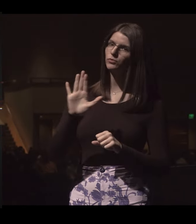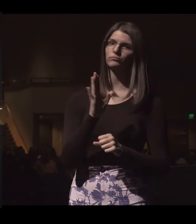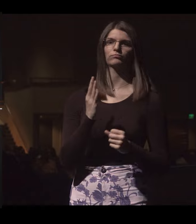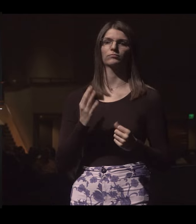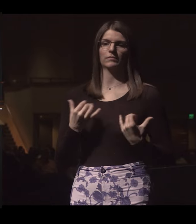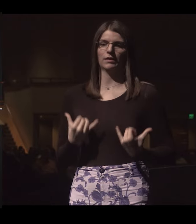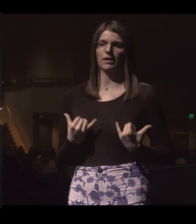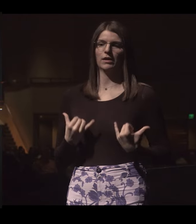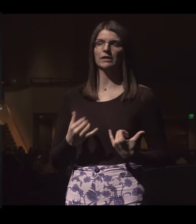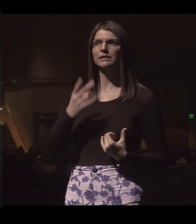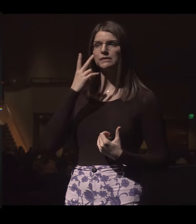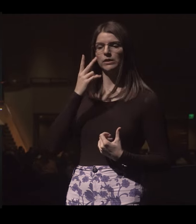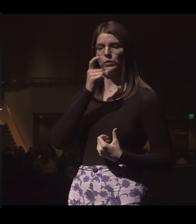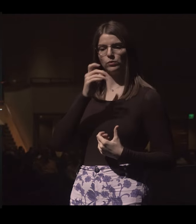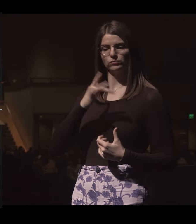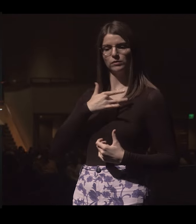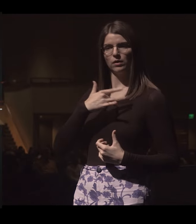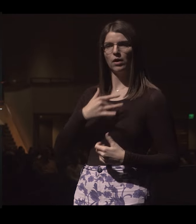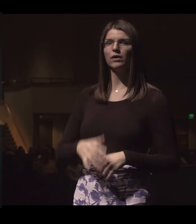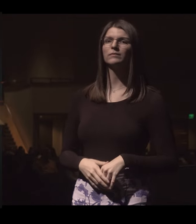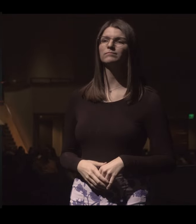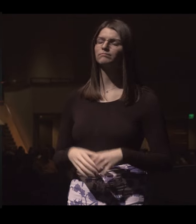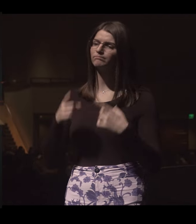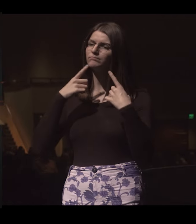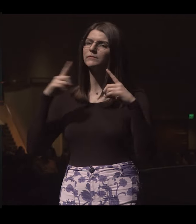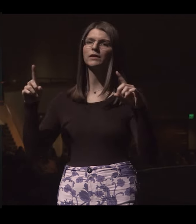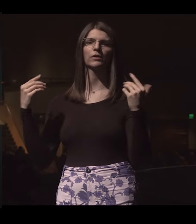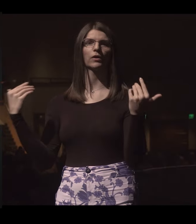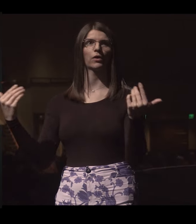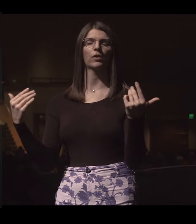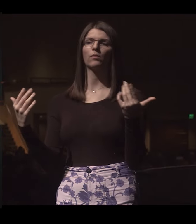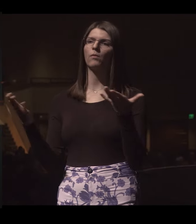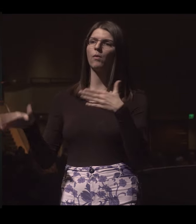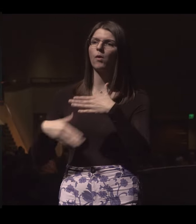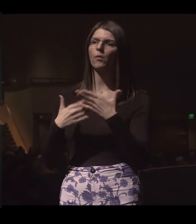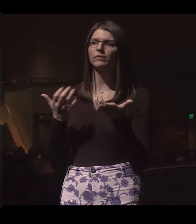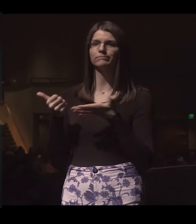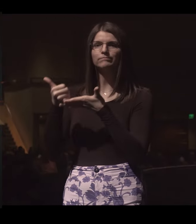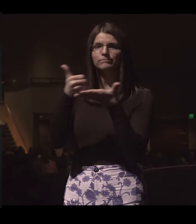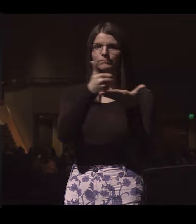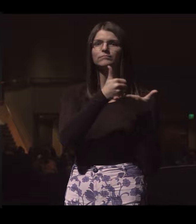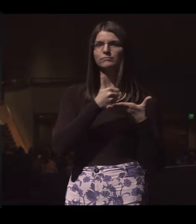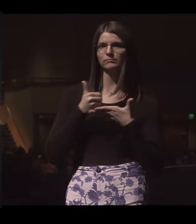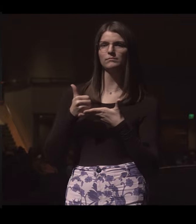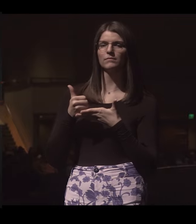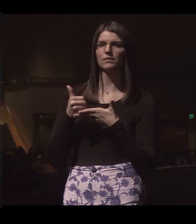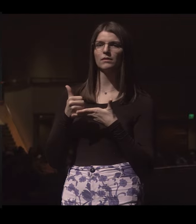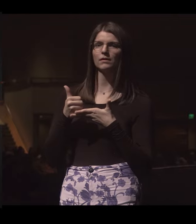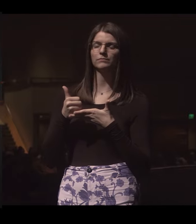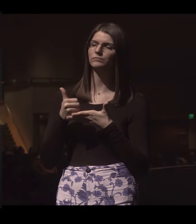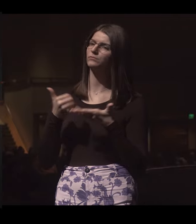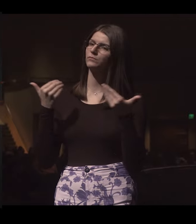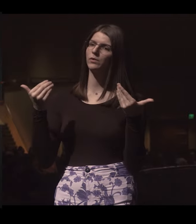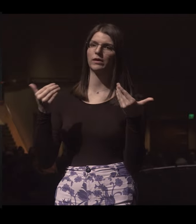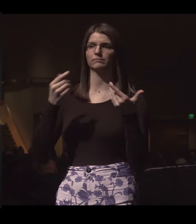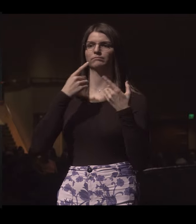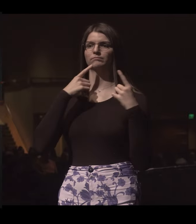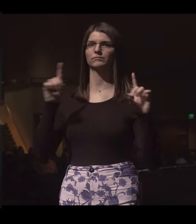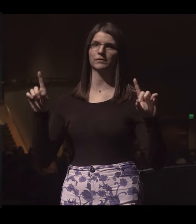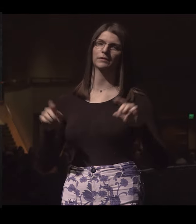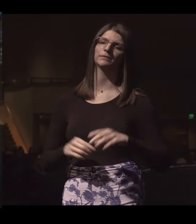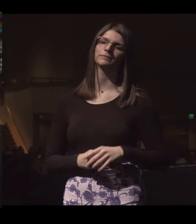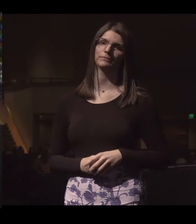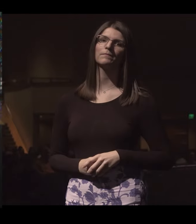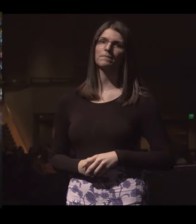it's time to see who has the heart. Declare it. We all want to help one another. Human beings are like that. Then make it so.